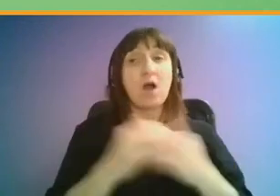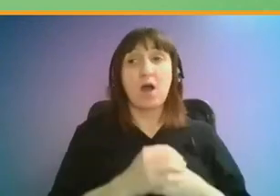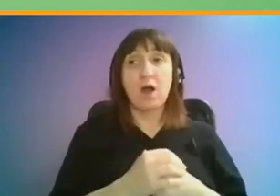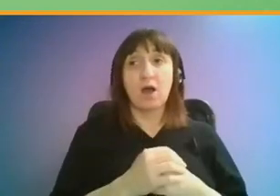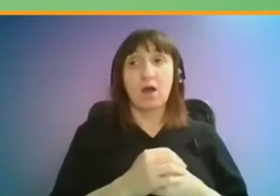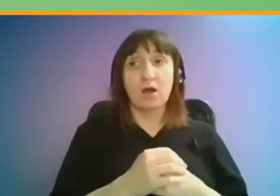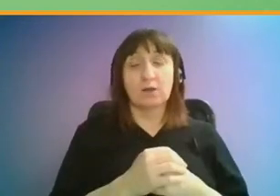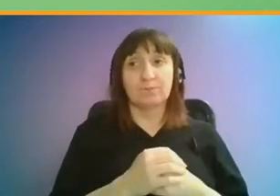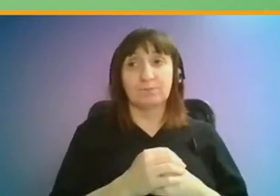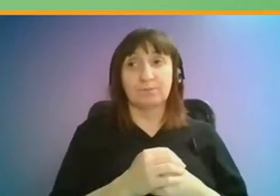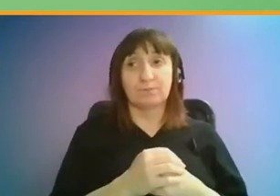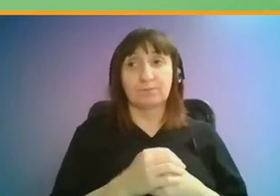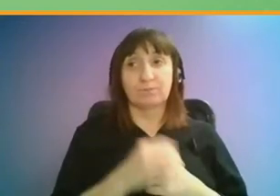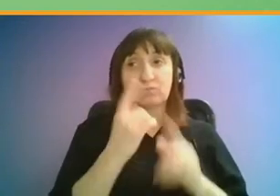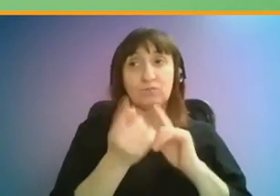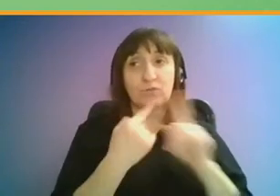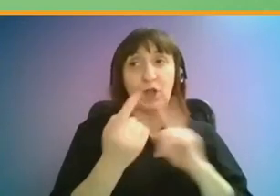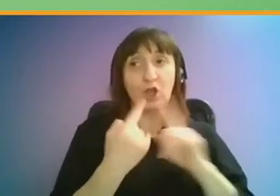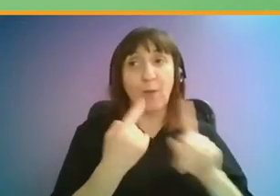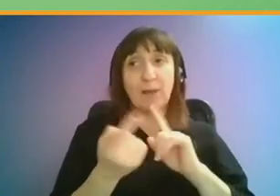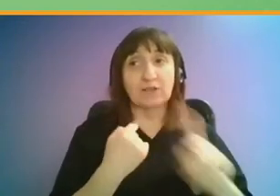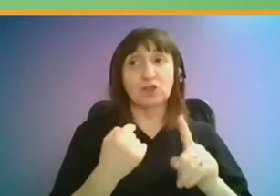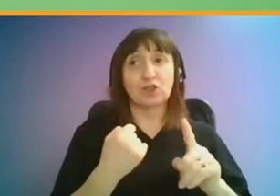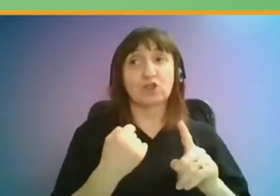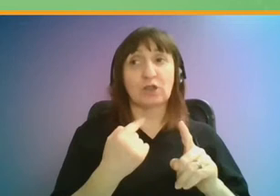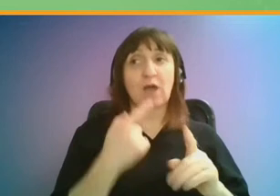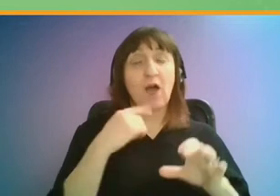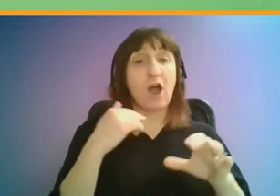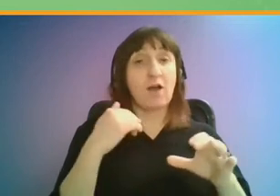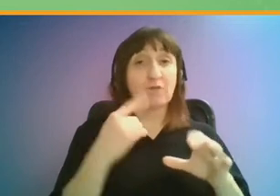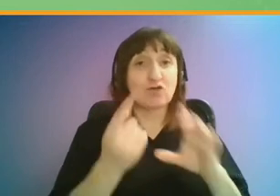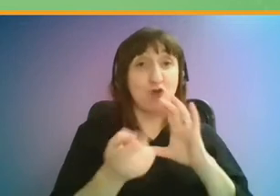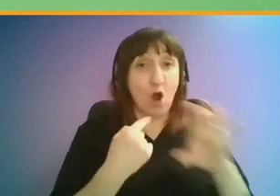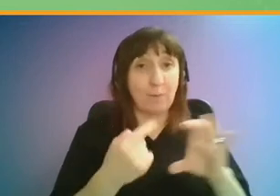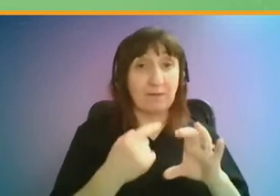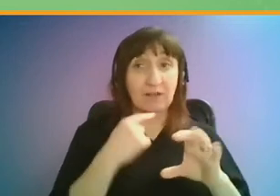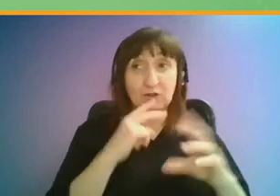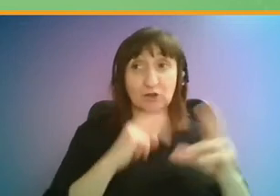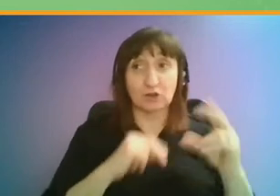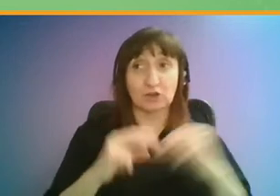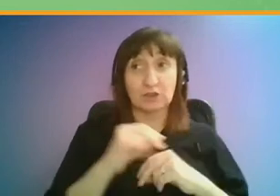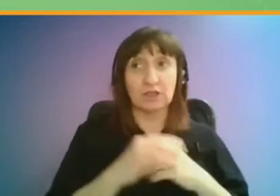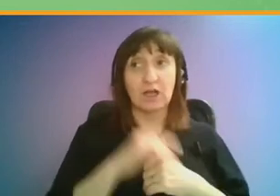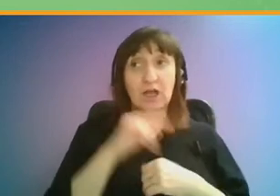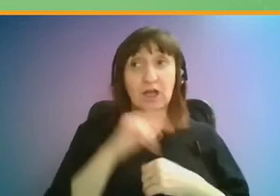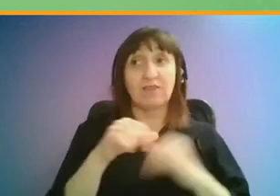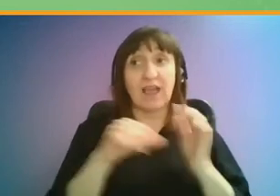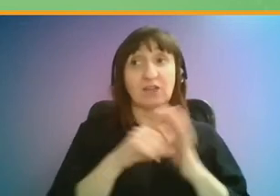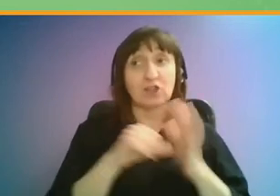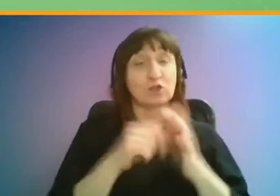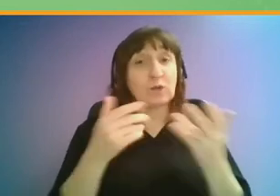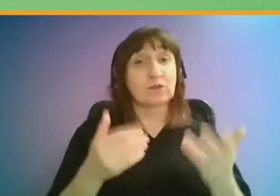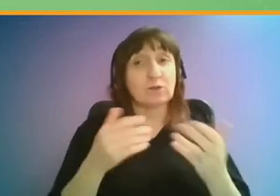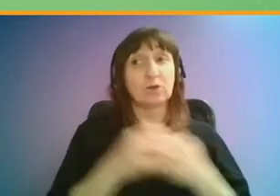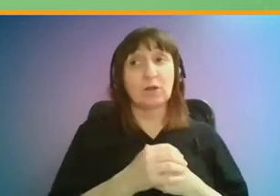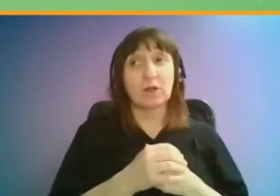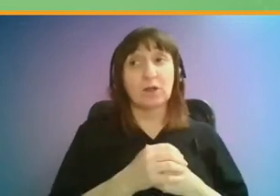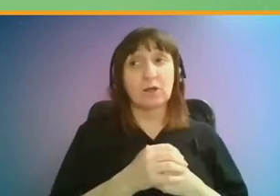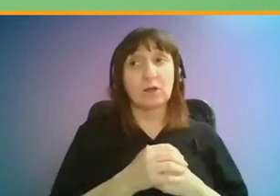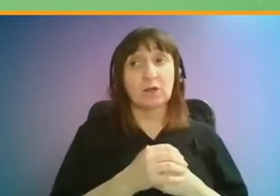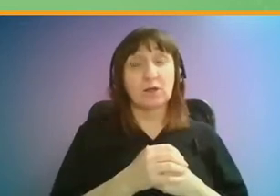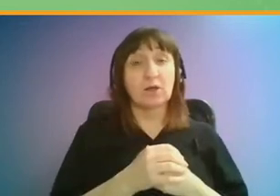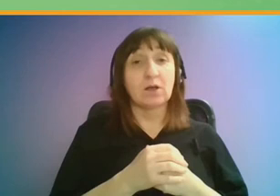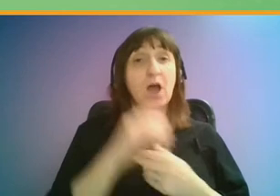a little bit of comments in the chat and we've had emails as well about this issue I'm going to talk about now, which is